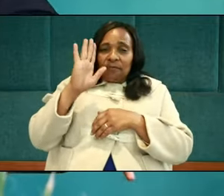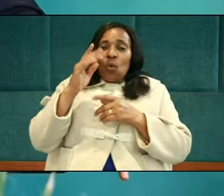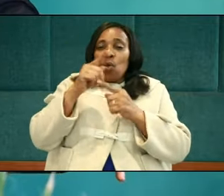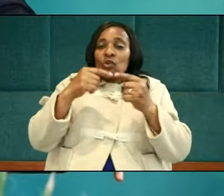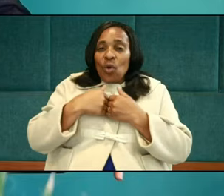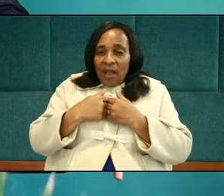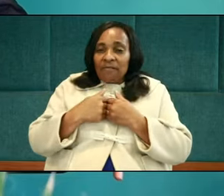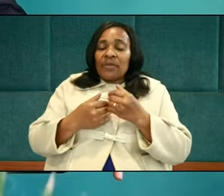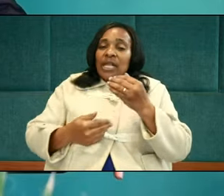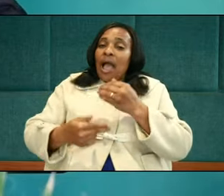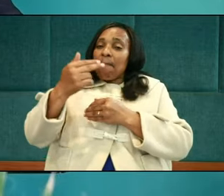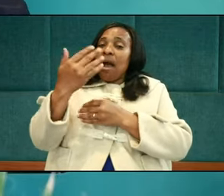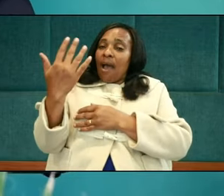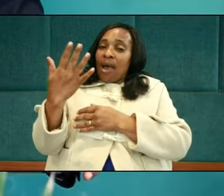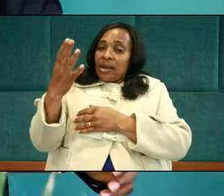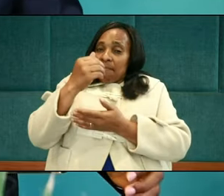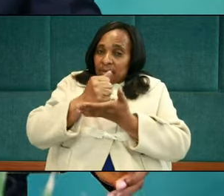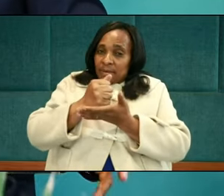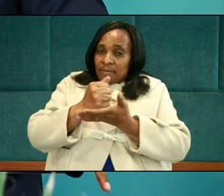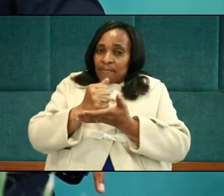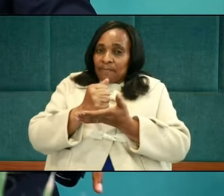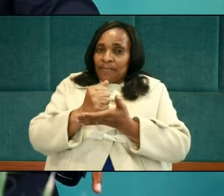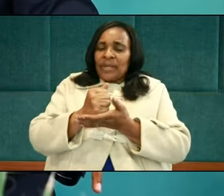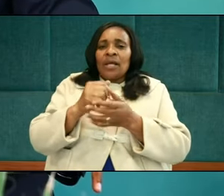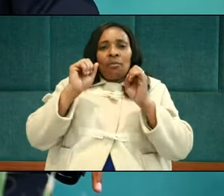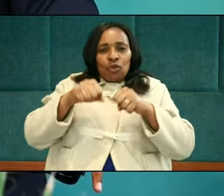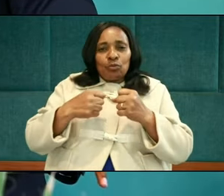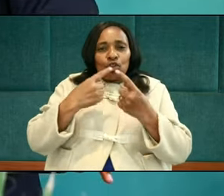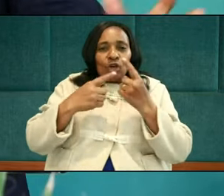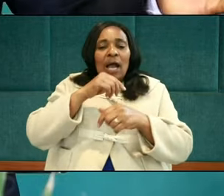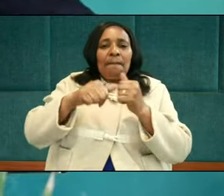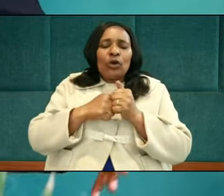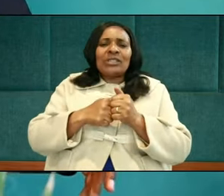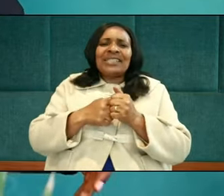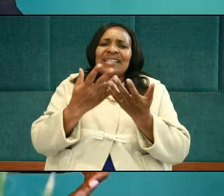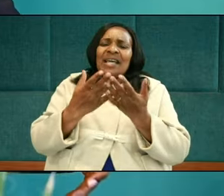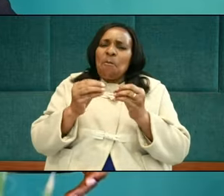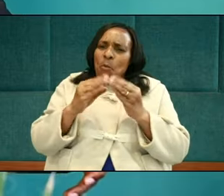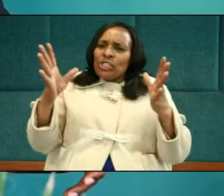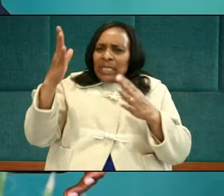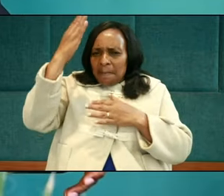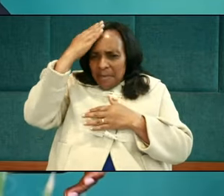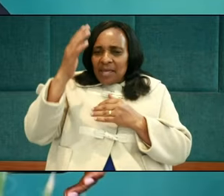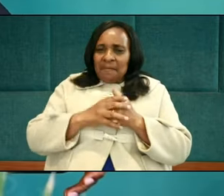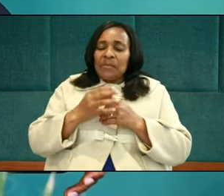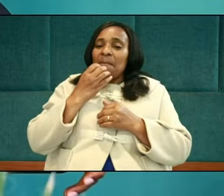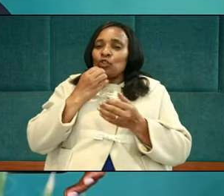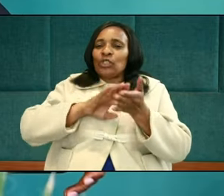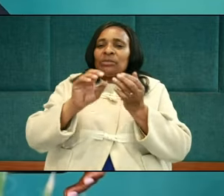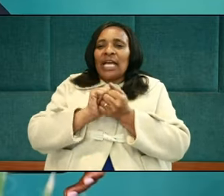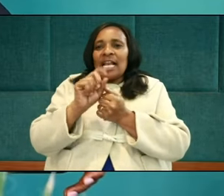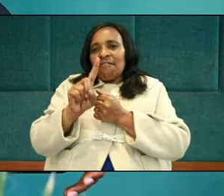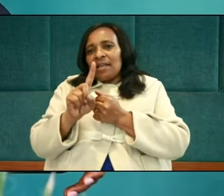that is clear, say amen. Now let's talk about the most meek, or the meekest of all. In Matthew chapter 11